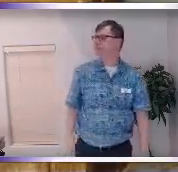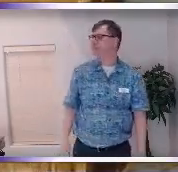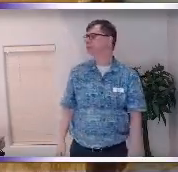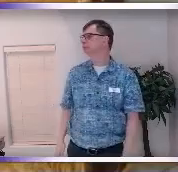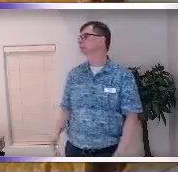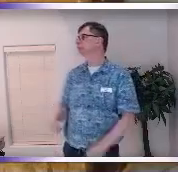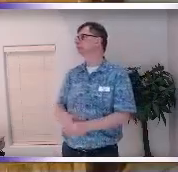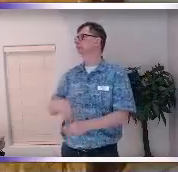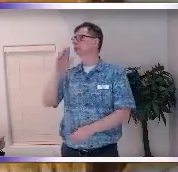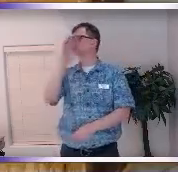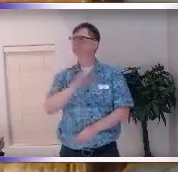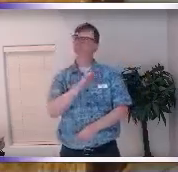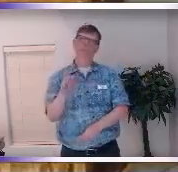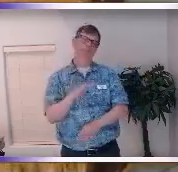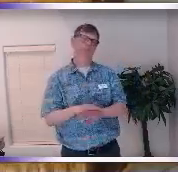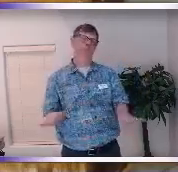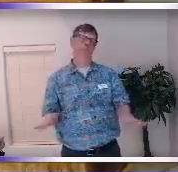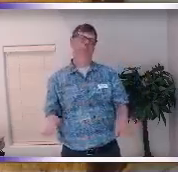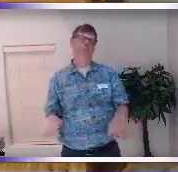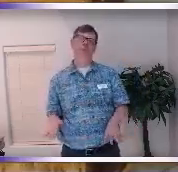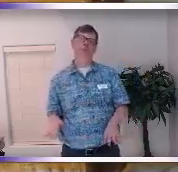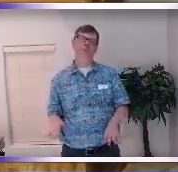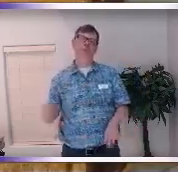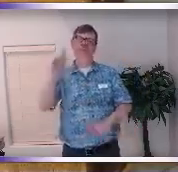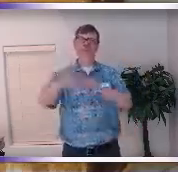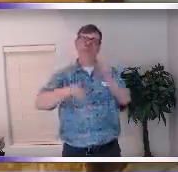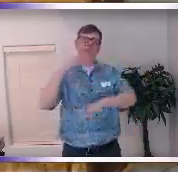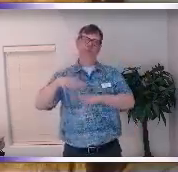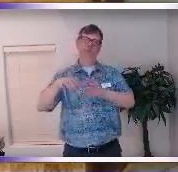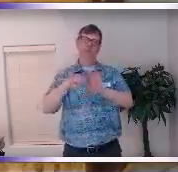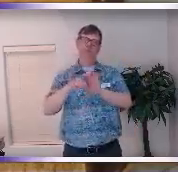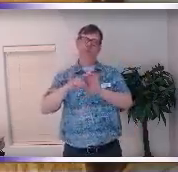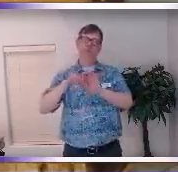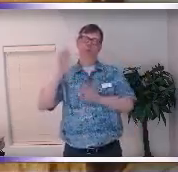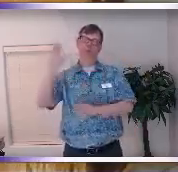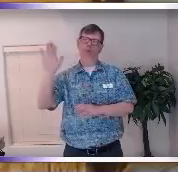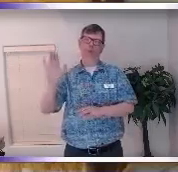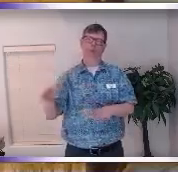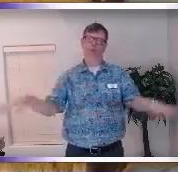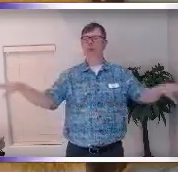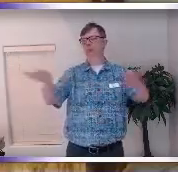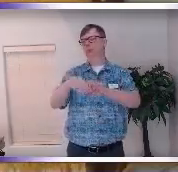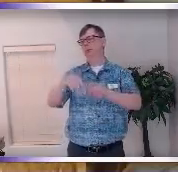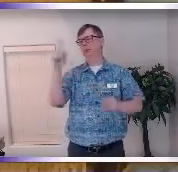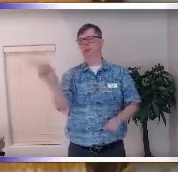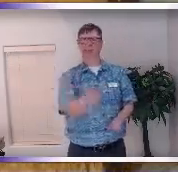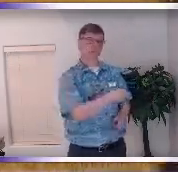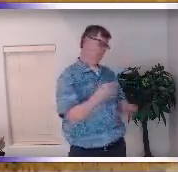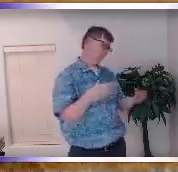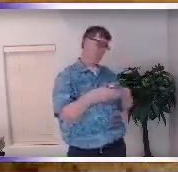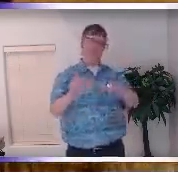inviting the sacred but but they don't quite know how to do it and then we will be able to meet them with a smile and a sense of